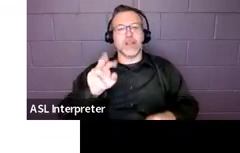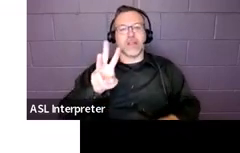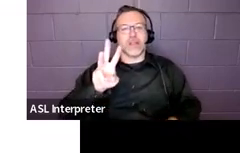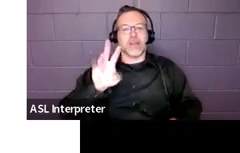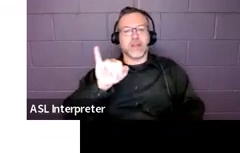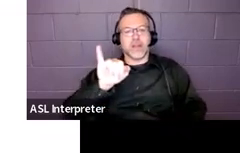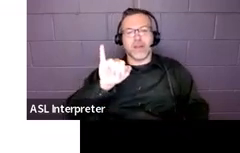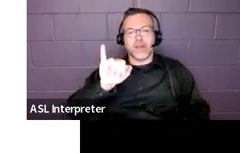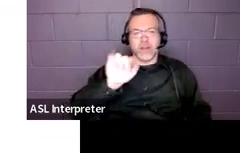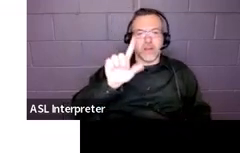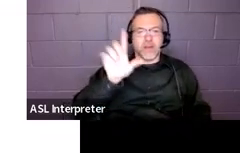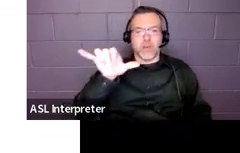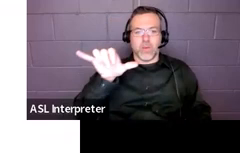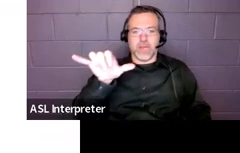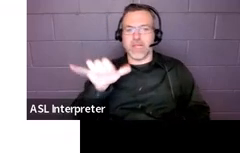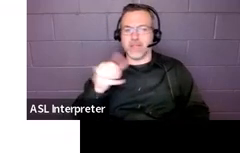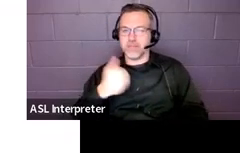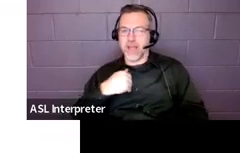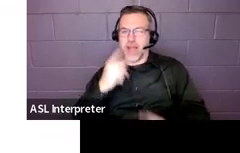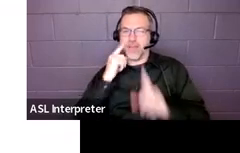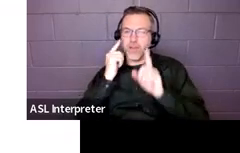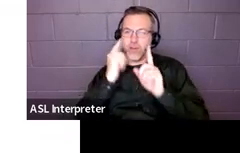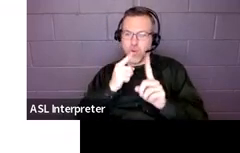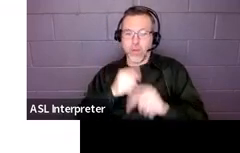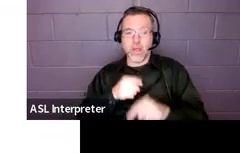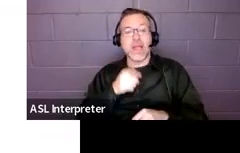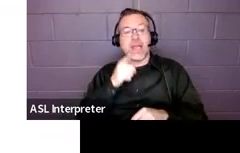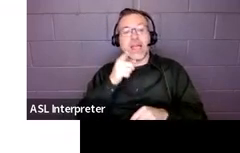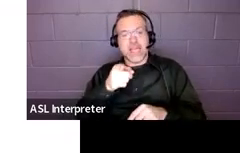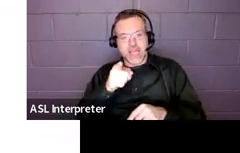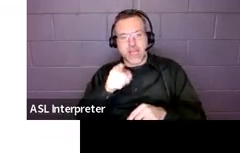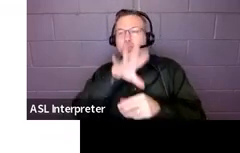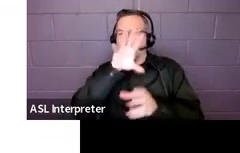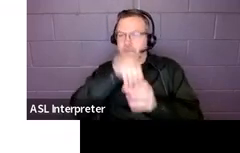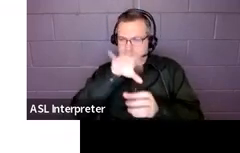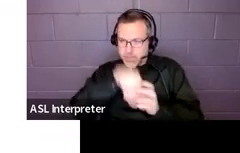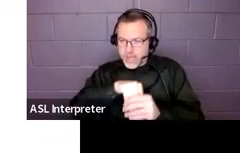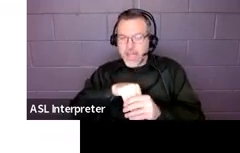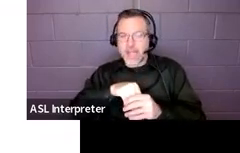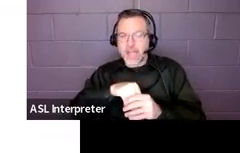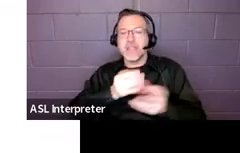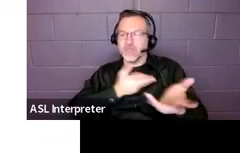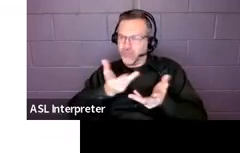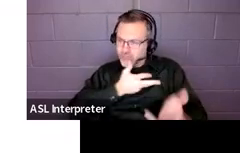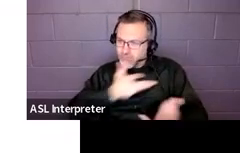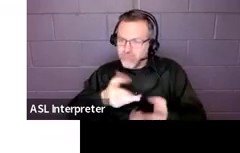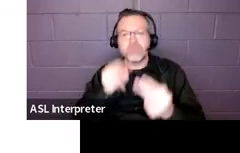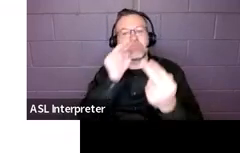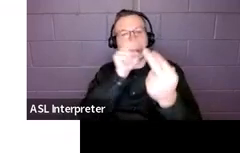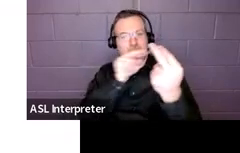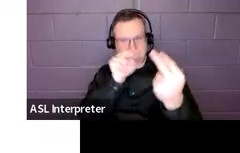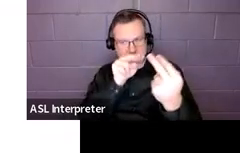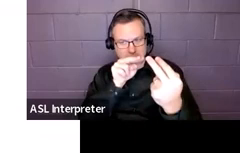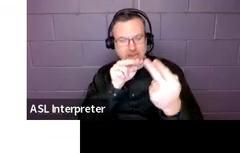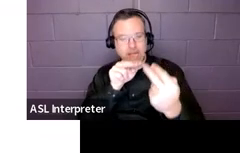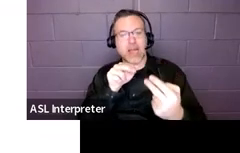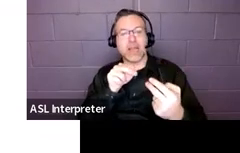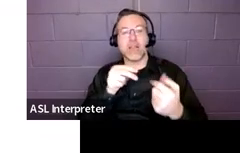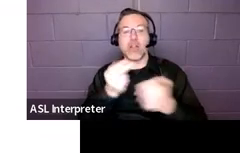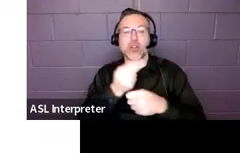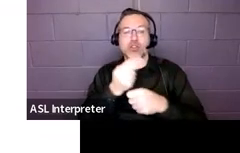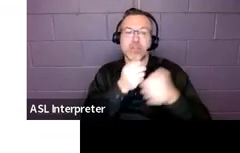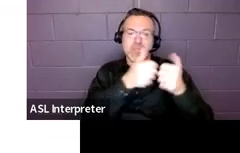participates in conversations, including but not limited to eye contact with the speaker, using text-to-speech